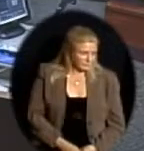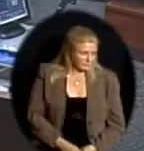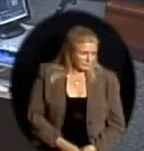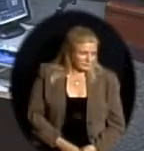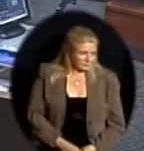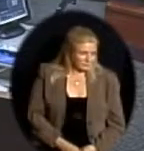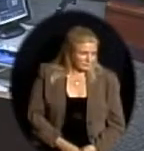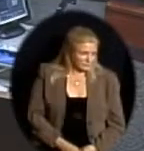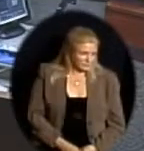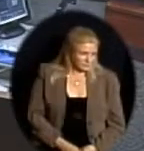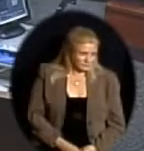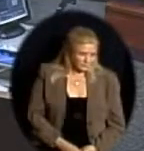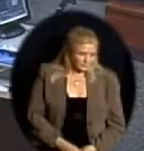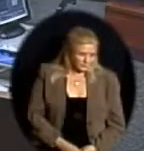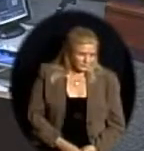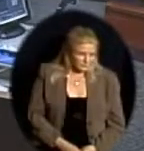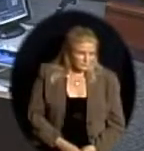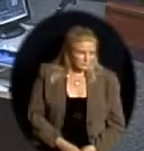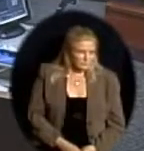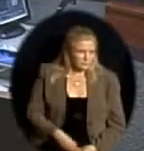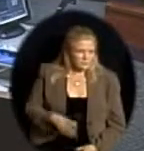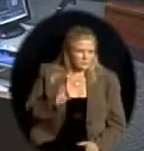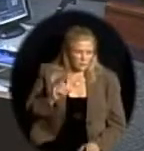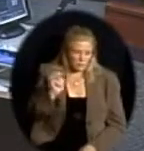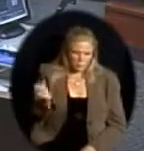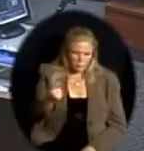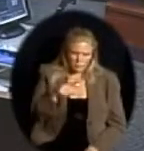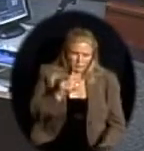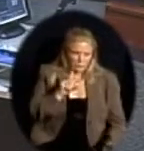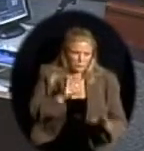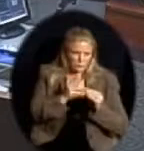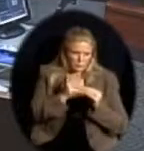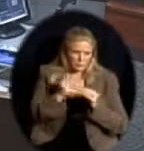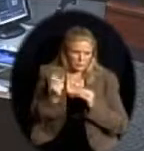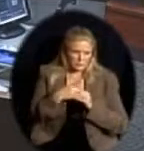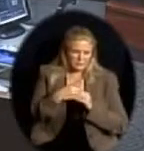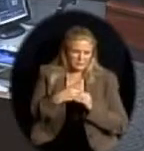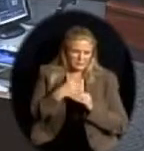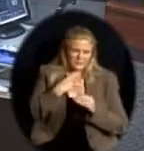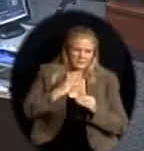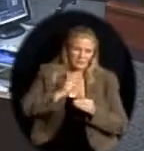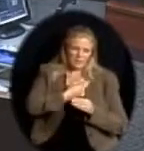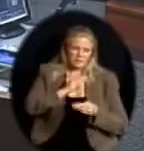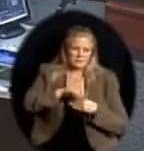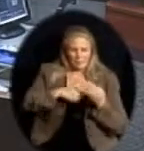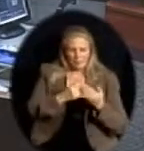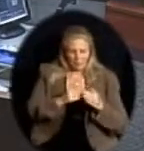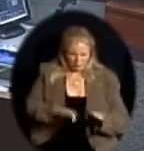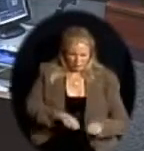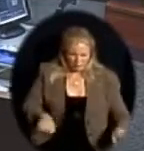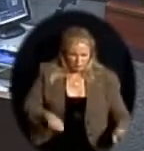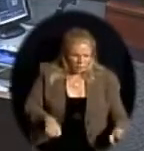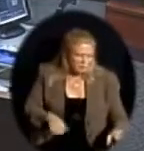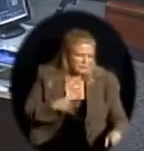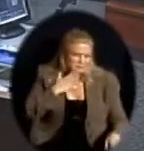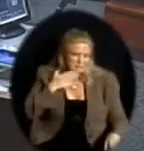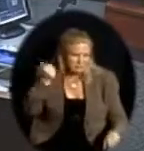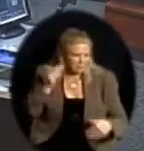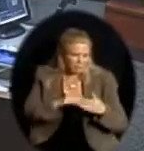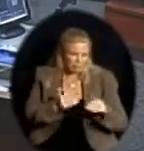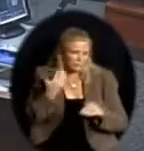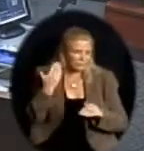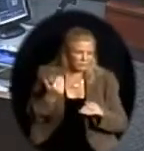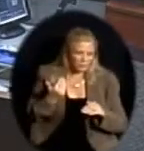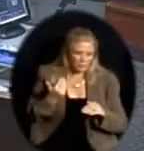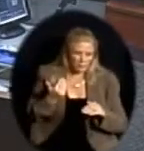Mr. Houghton, go ahead. Mr. Houghton, the flooring, tell us a little bit about it. Why is it better? it what did we have before? Do we expect